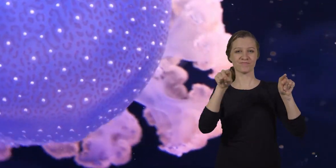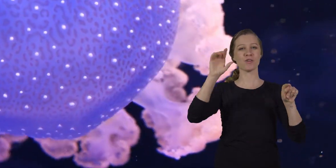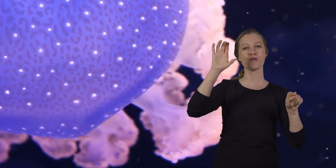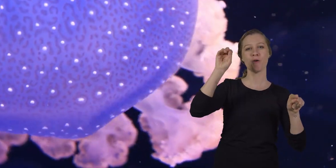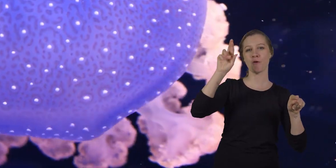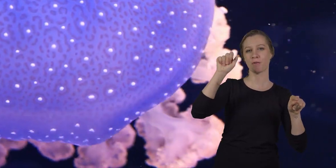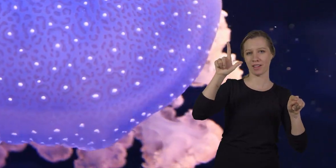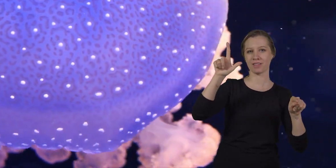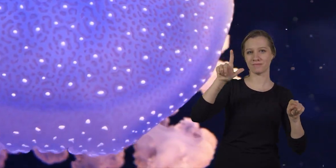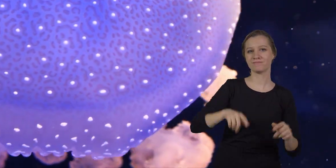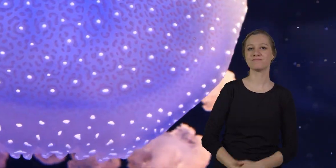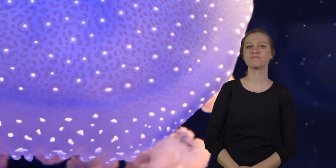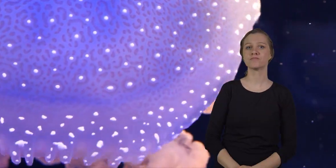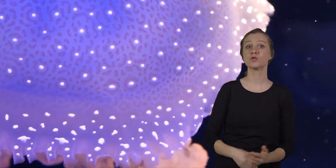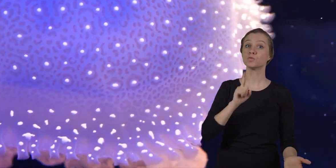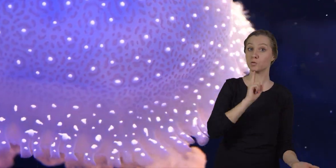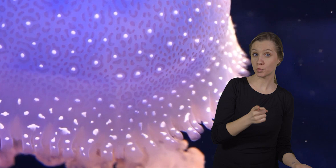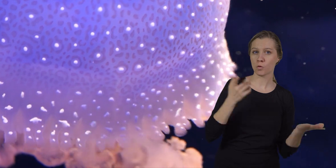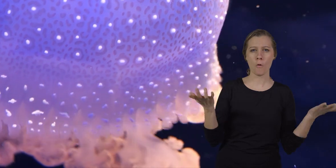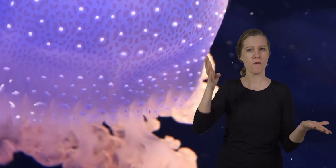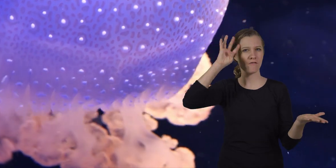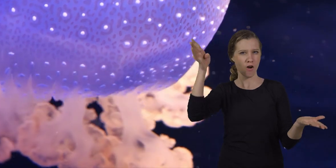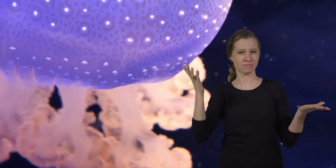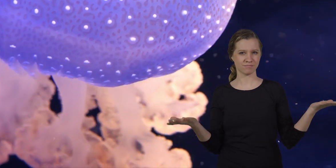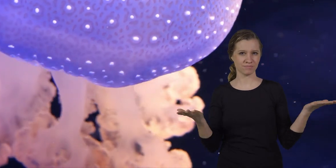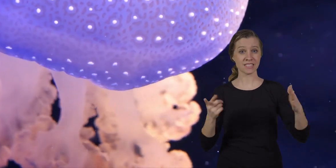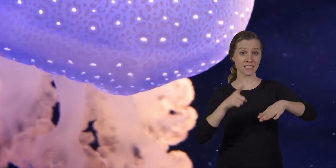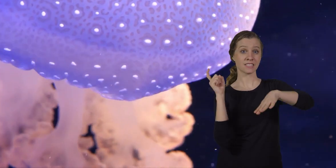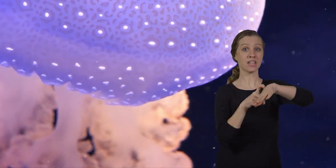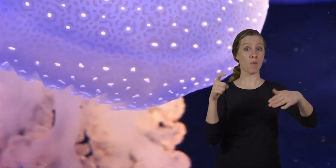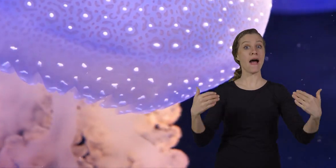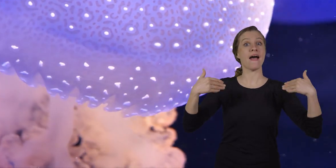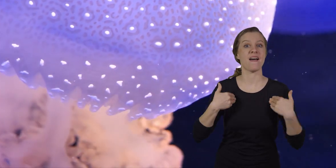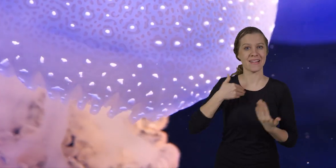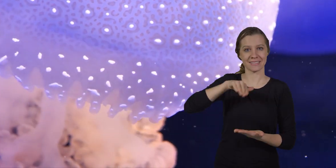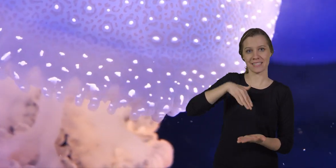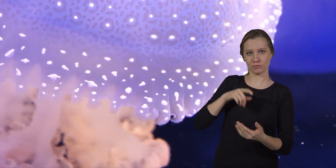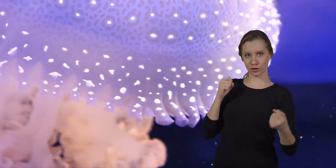or false cnidarians have a central nervous system